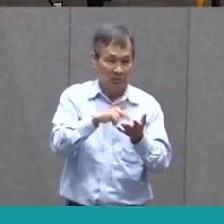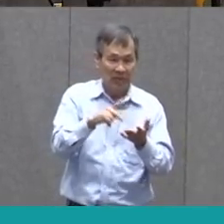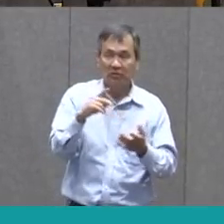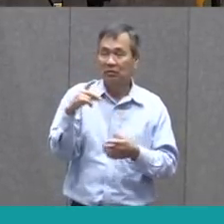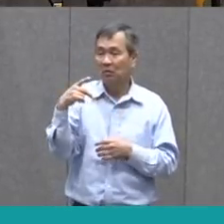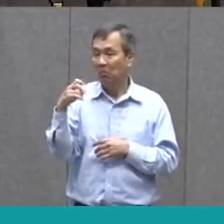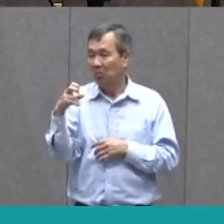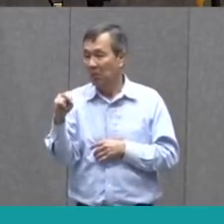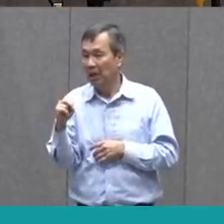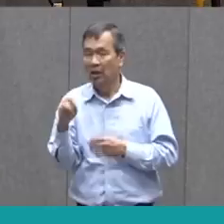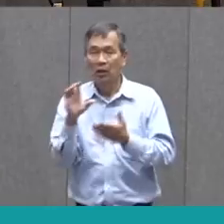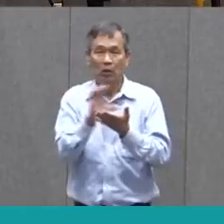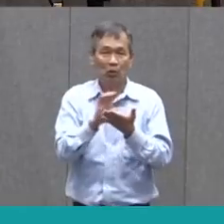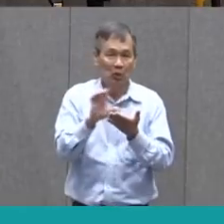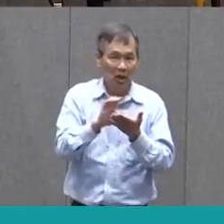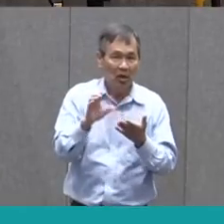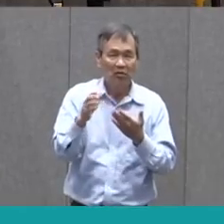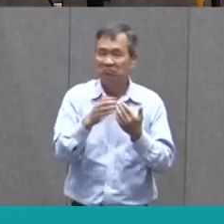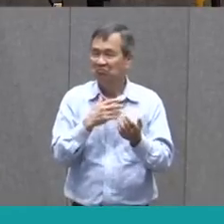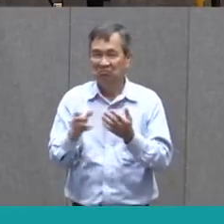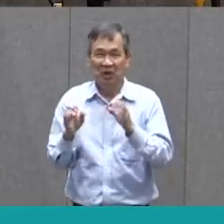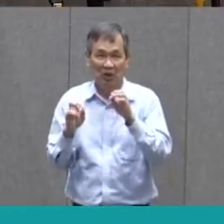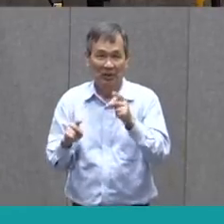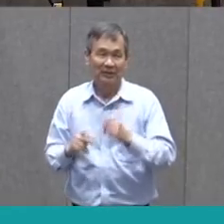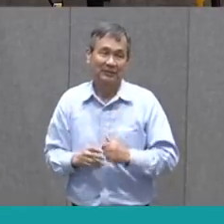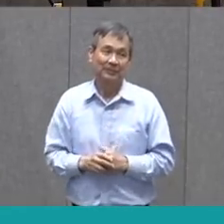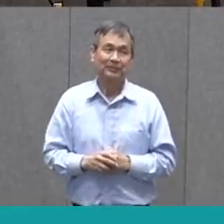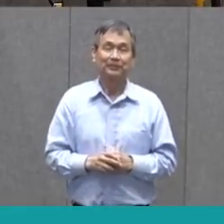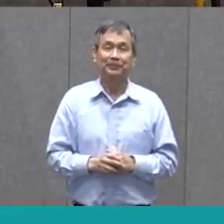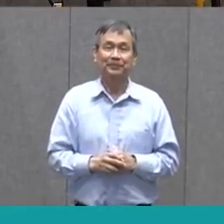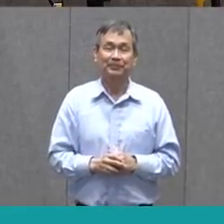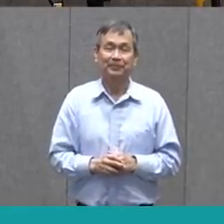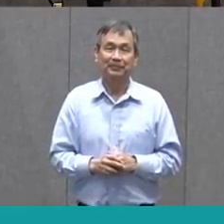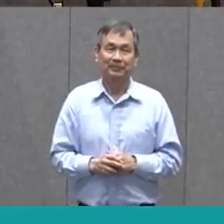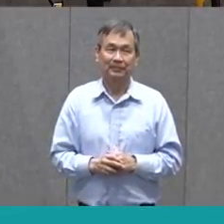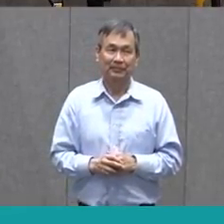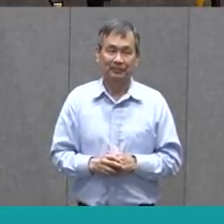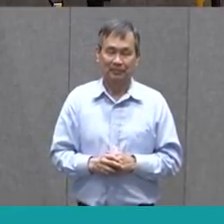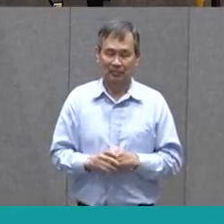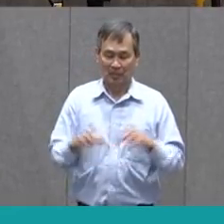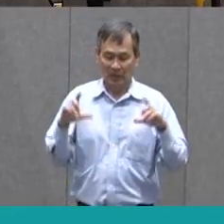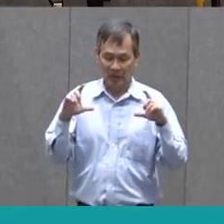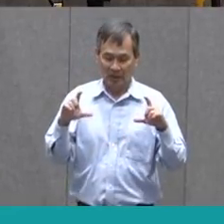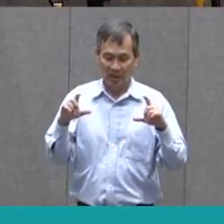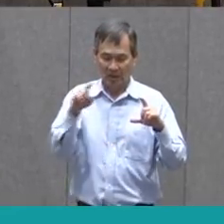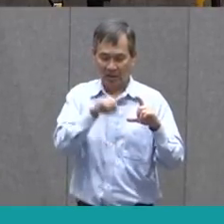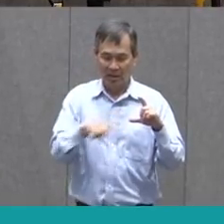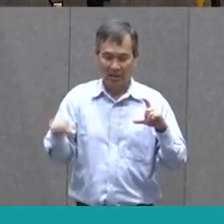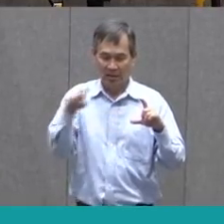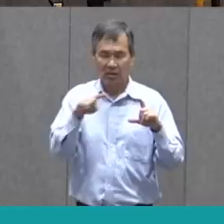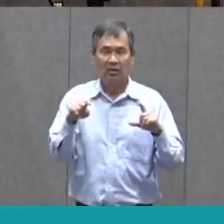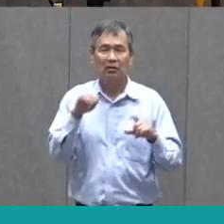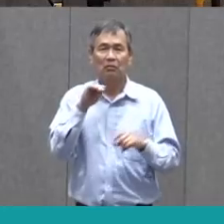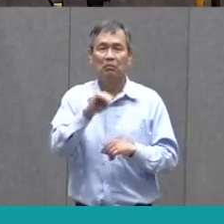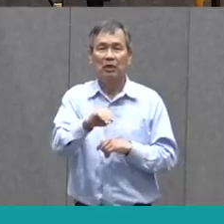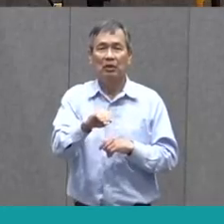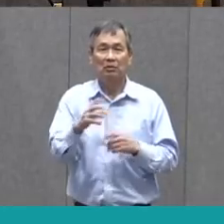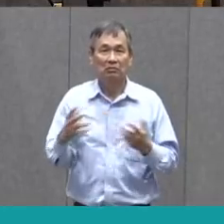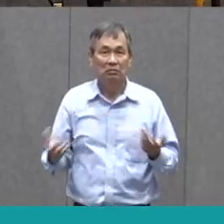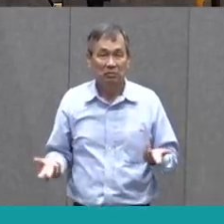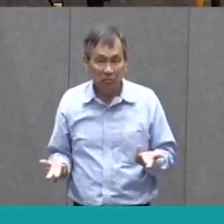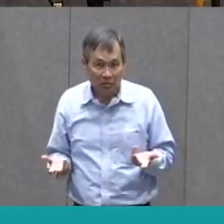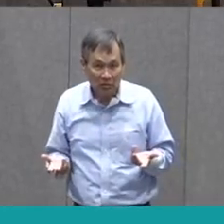doesn't matter. Okay, let's get going. What do I put here in the middle? That's right.